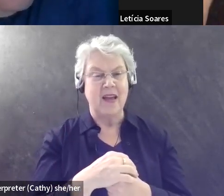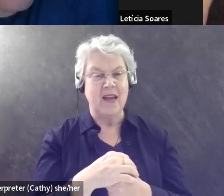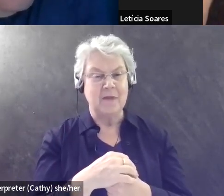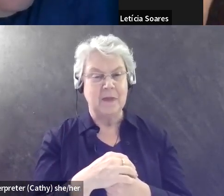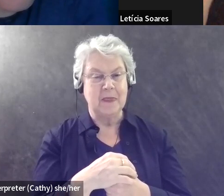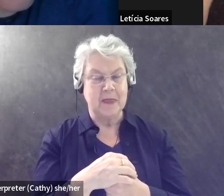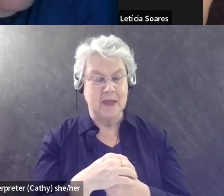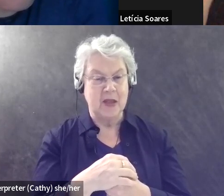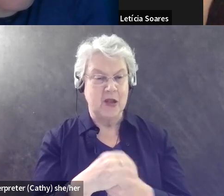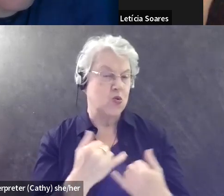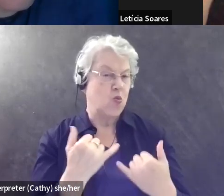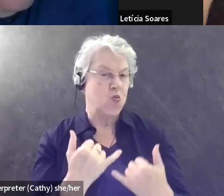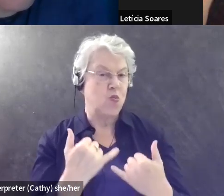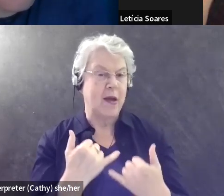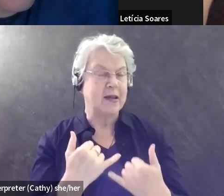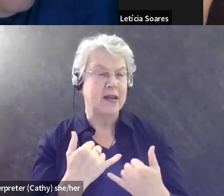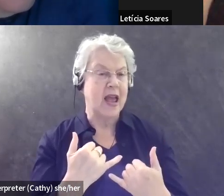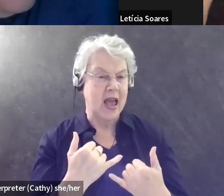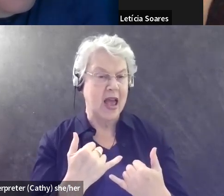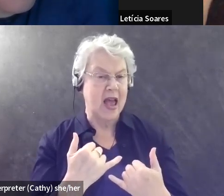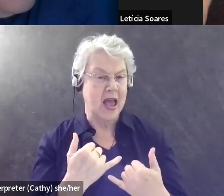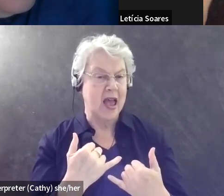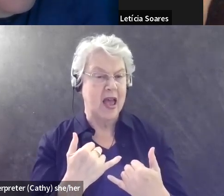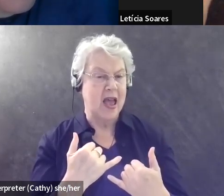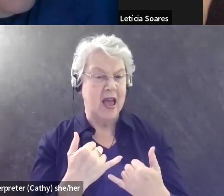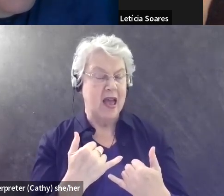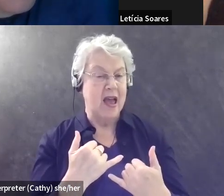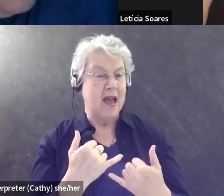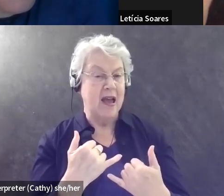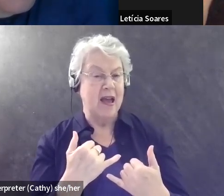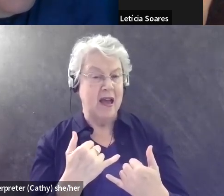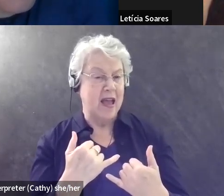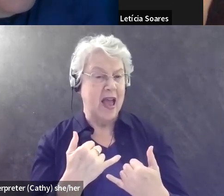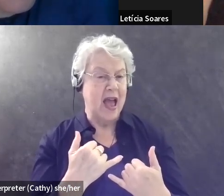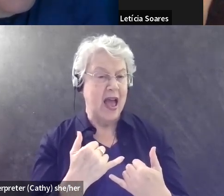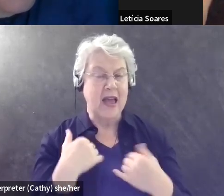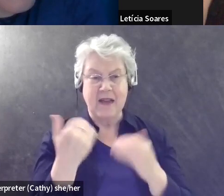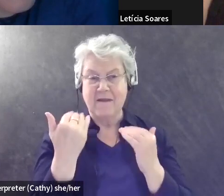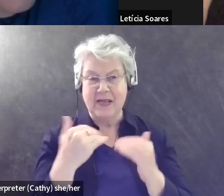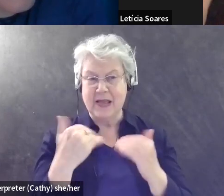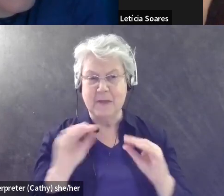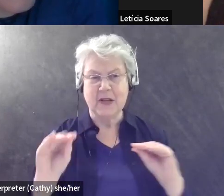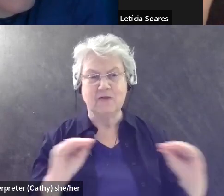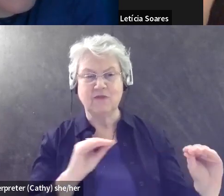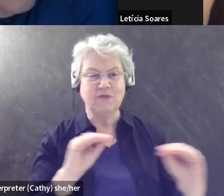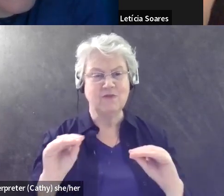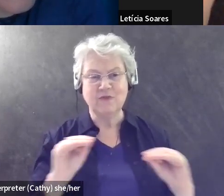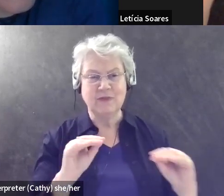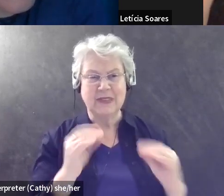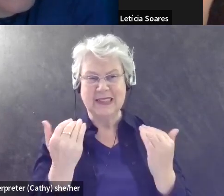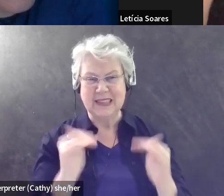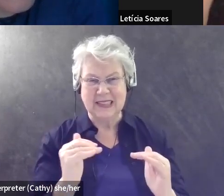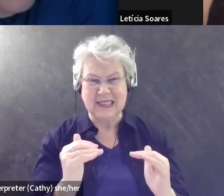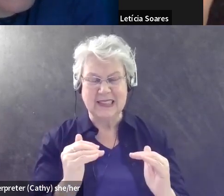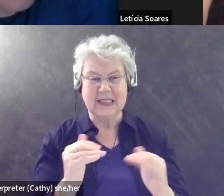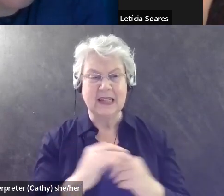phase that I have a decent, uh, mobility. I'm, I'm, I'm able to be a little